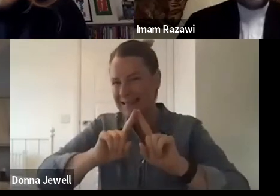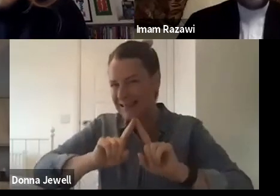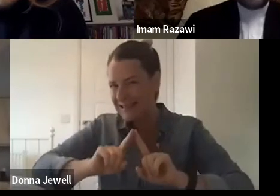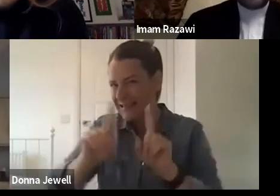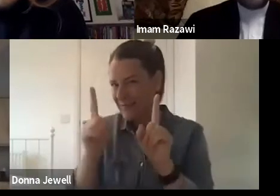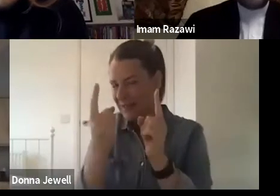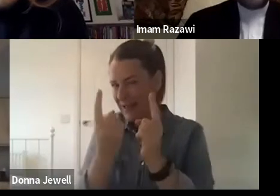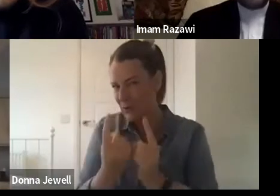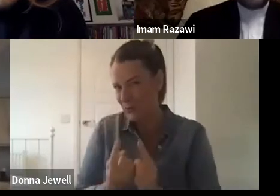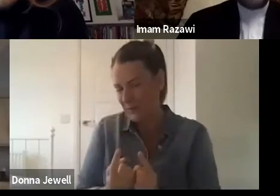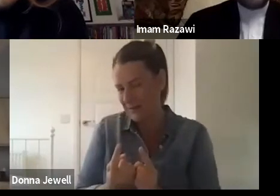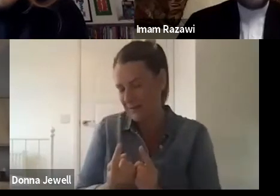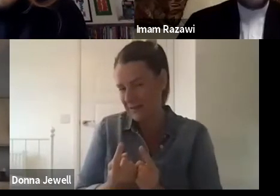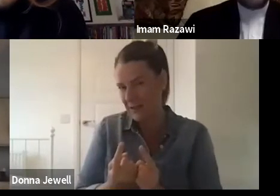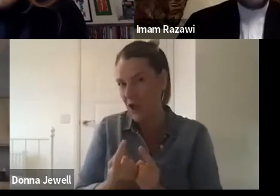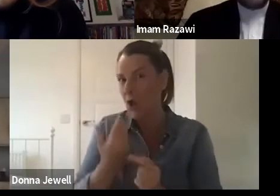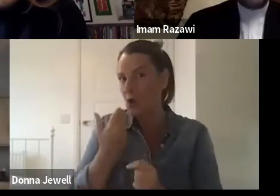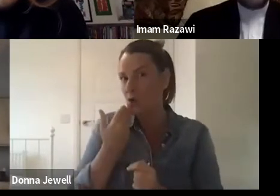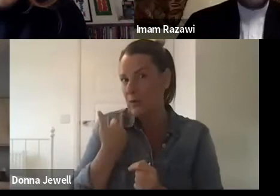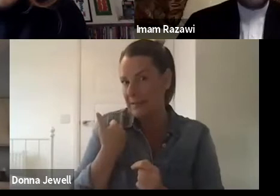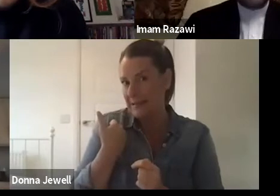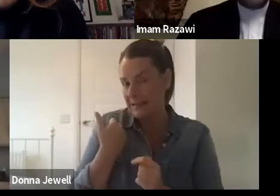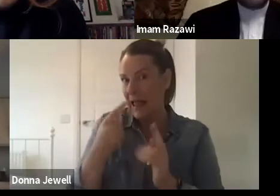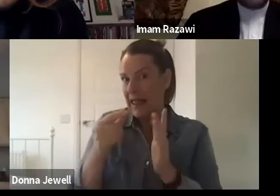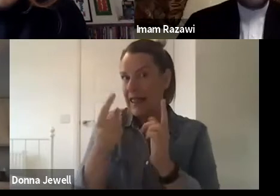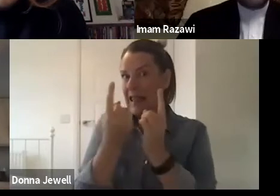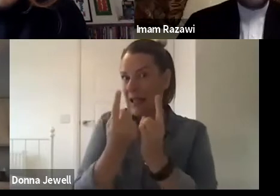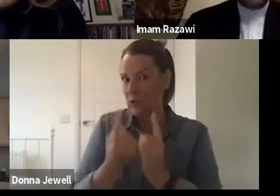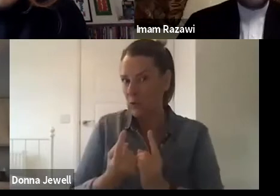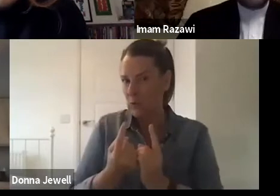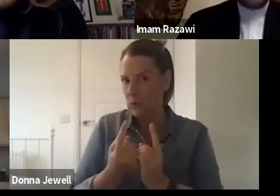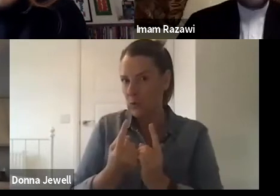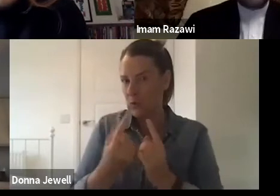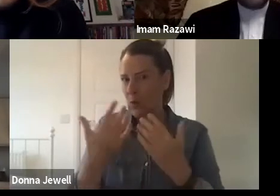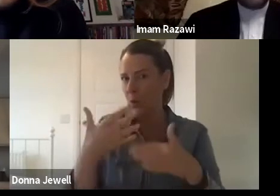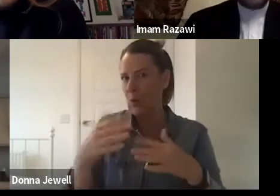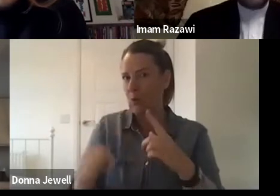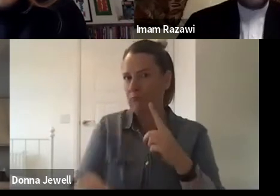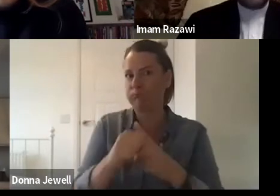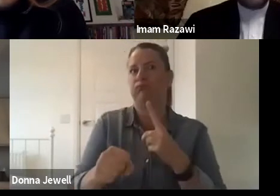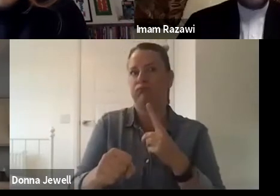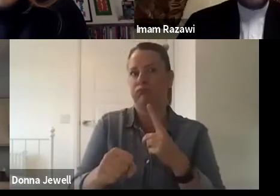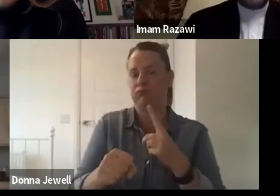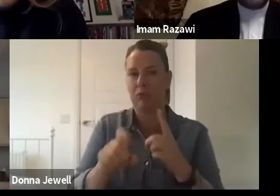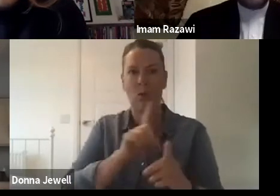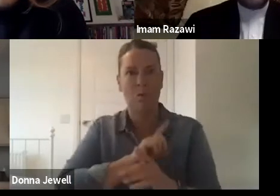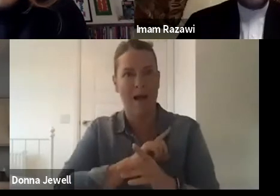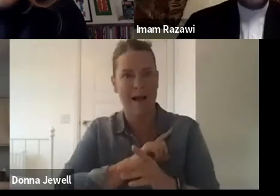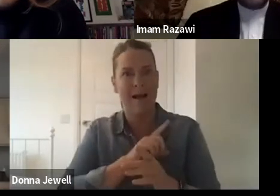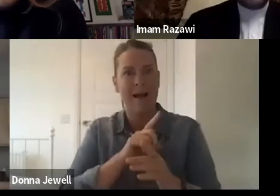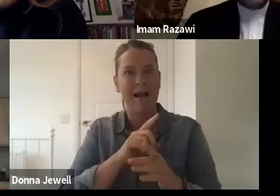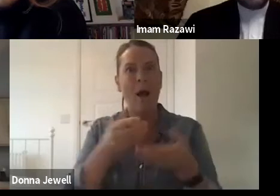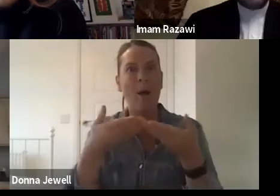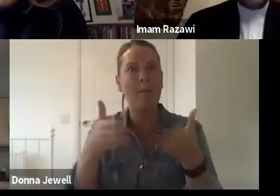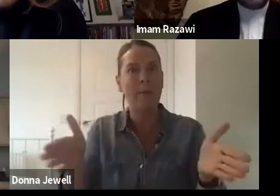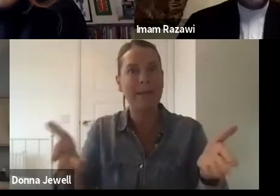been crystallized recently, probably in, in, in, in in a strong public debate about